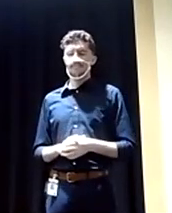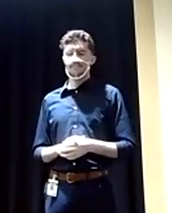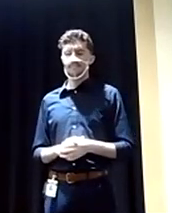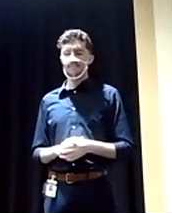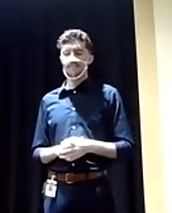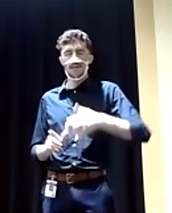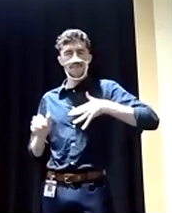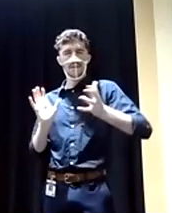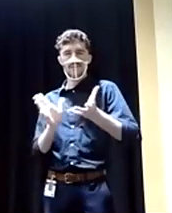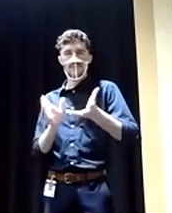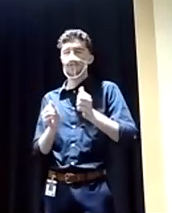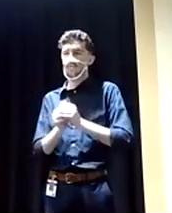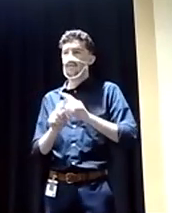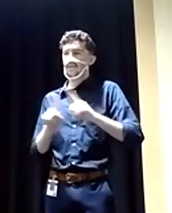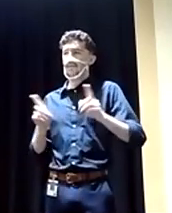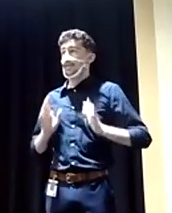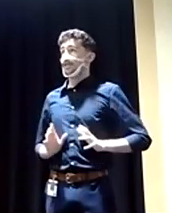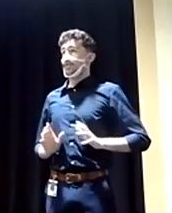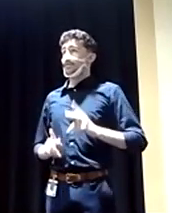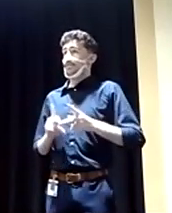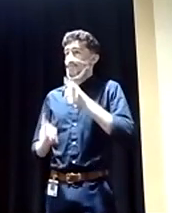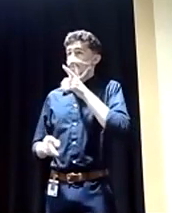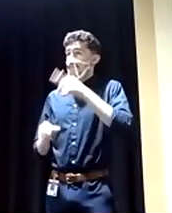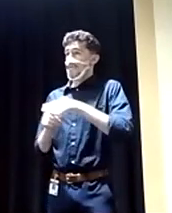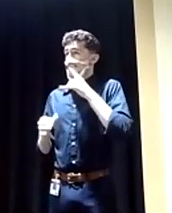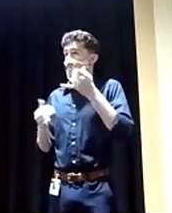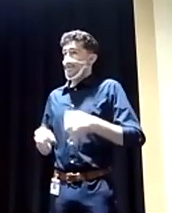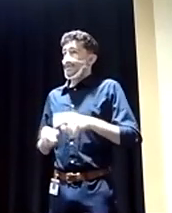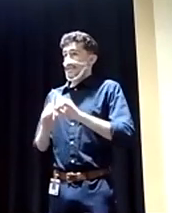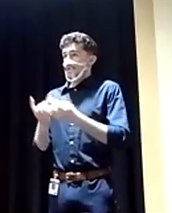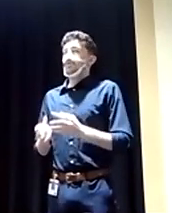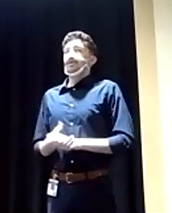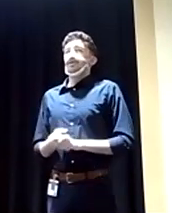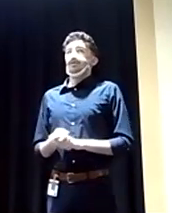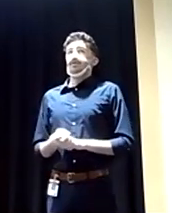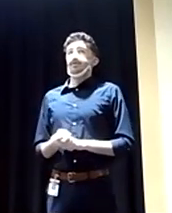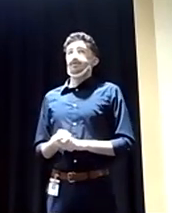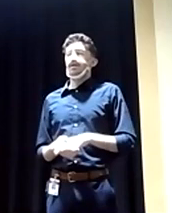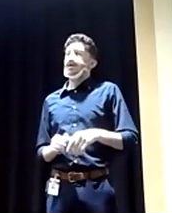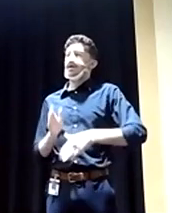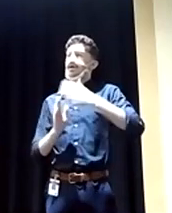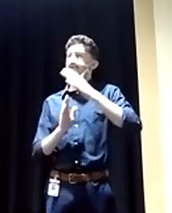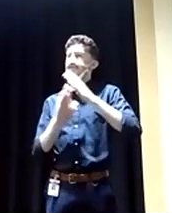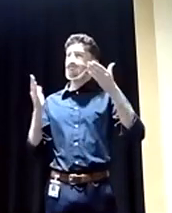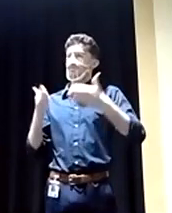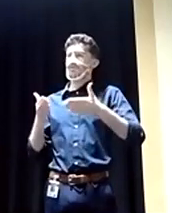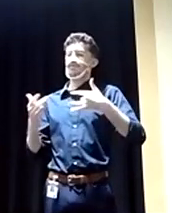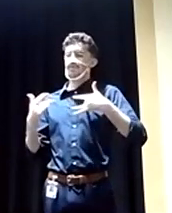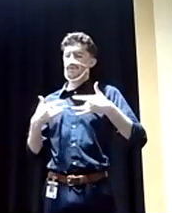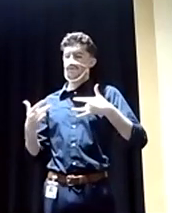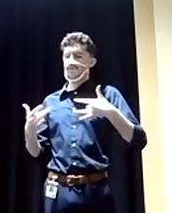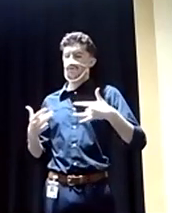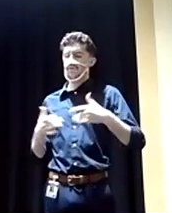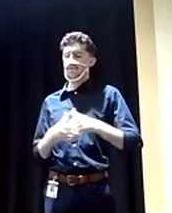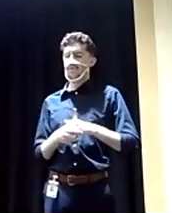constituents across the state, in particular, immigrants, a big focus and concern is cronyism in our